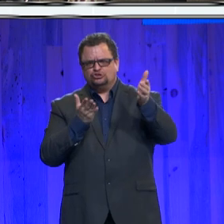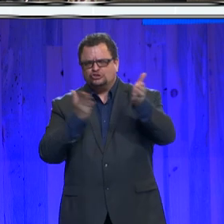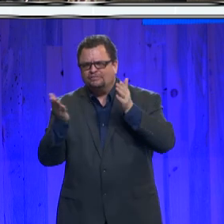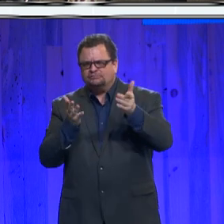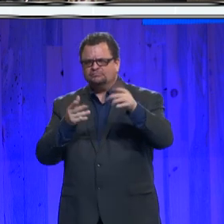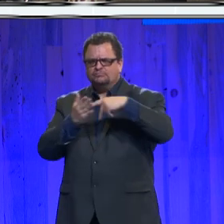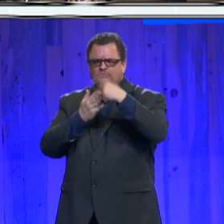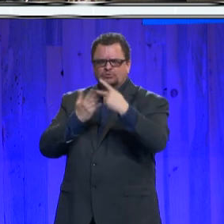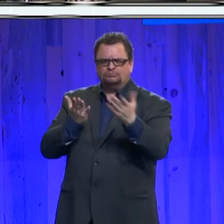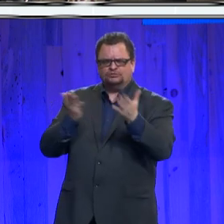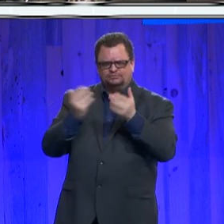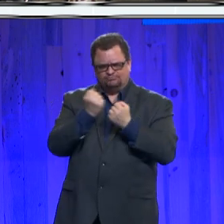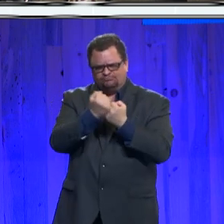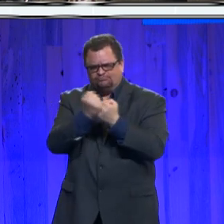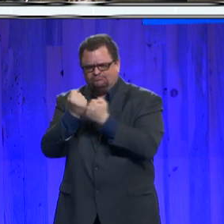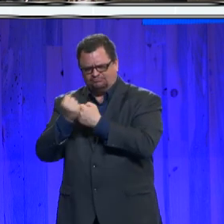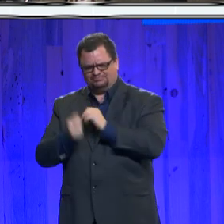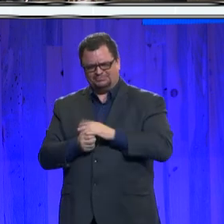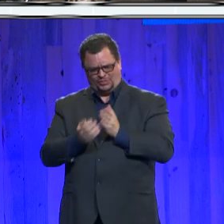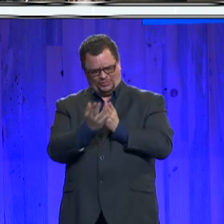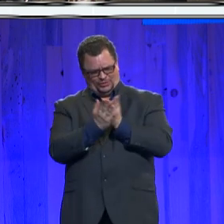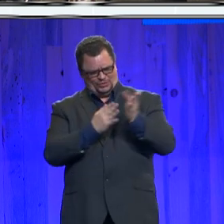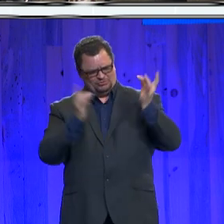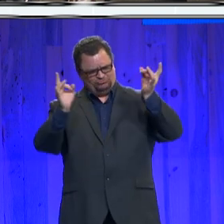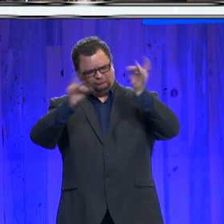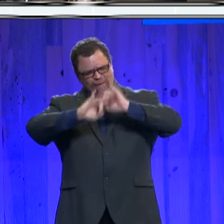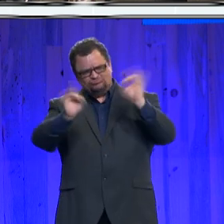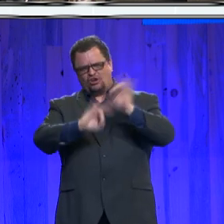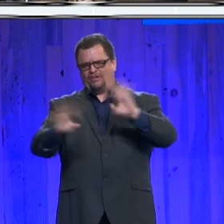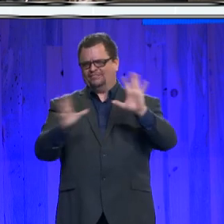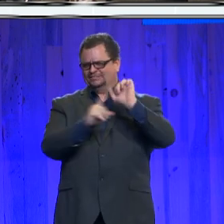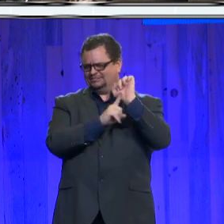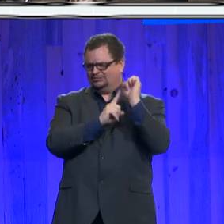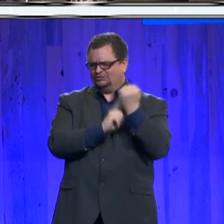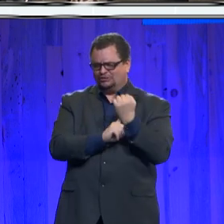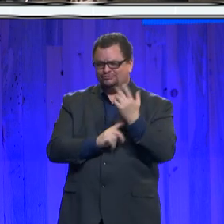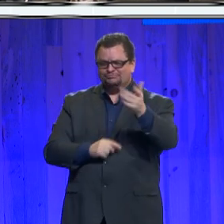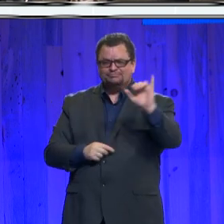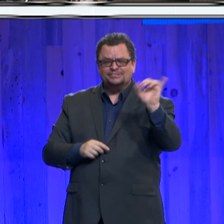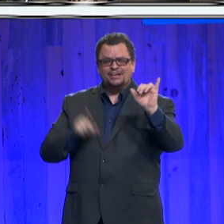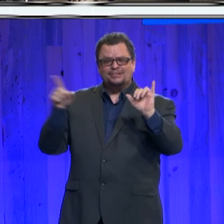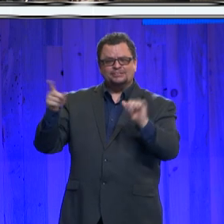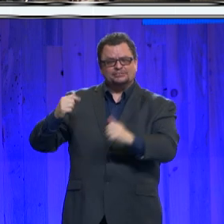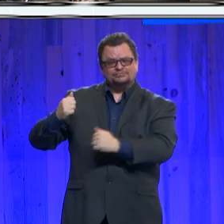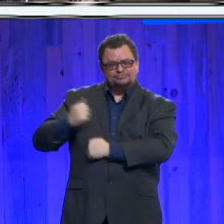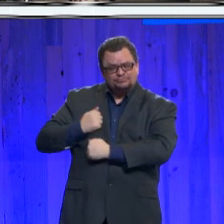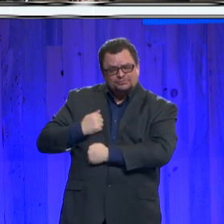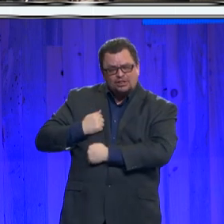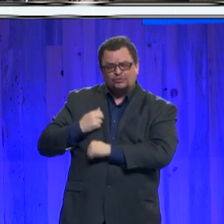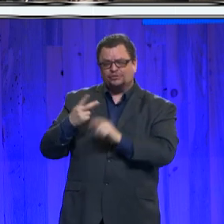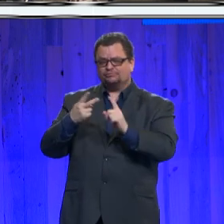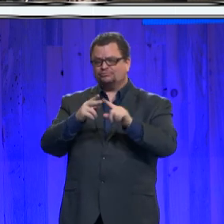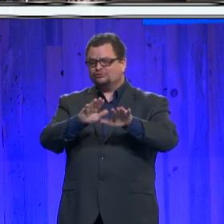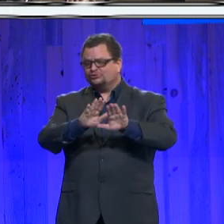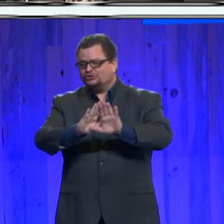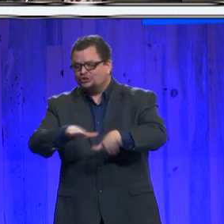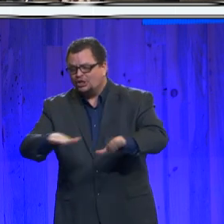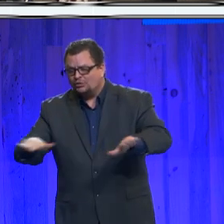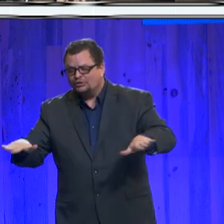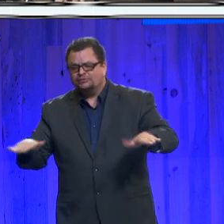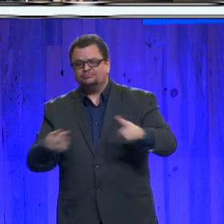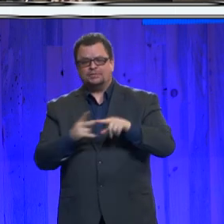Like our military veterans, at-risk children, and more than ever, those suffering the loss of loved ones.